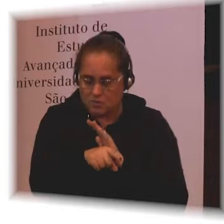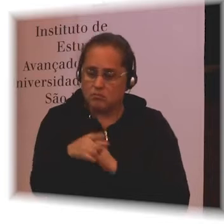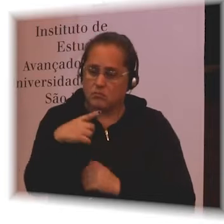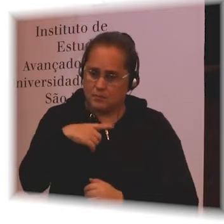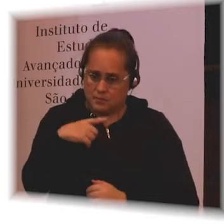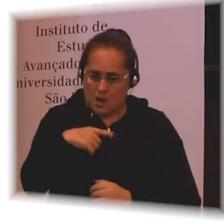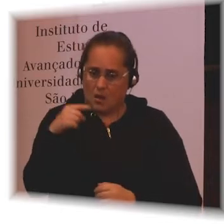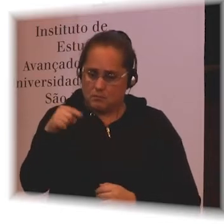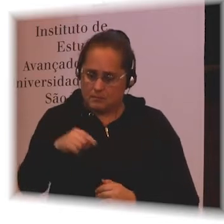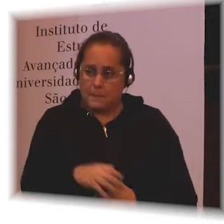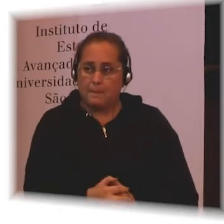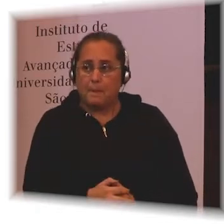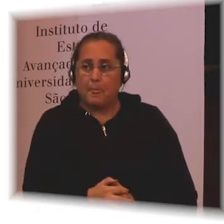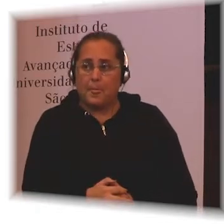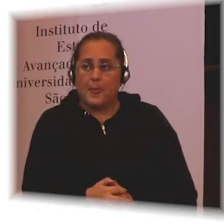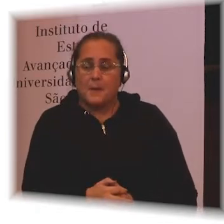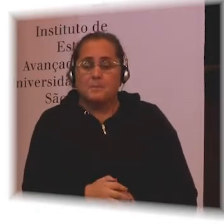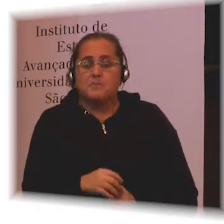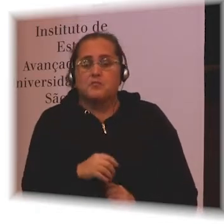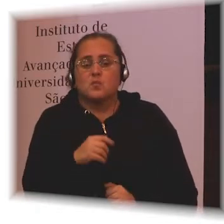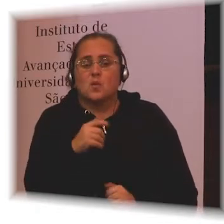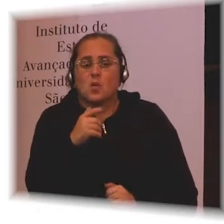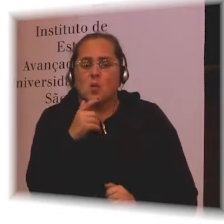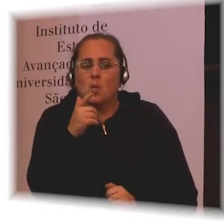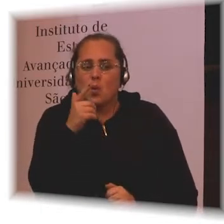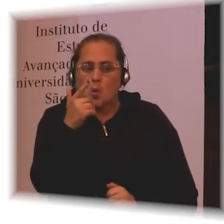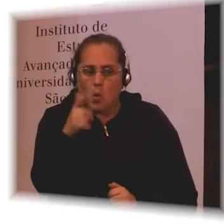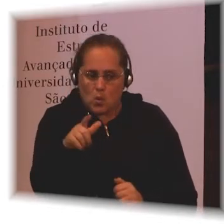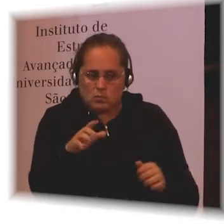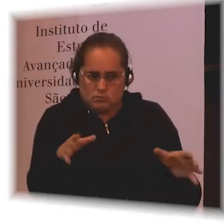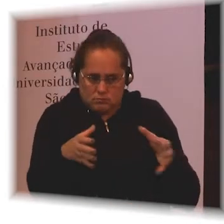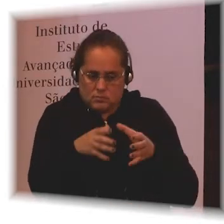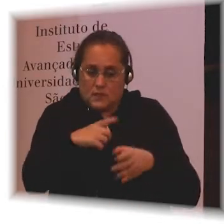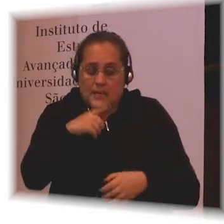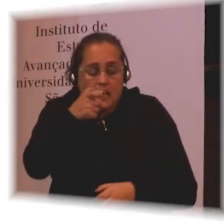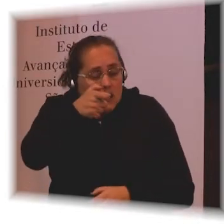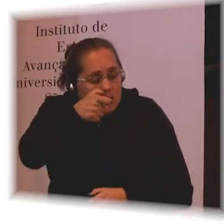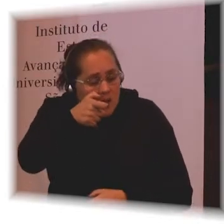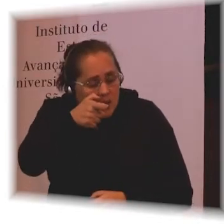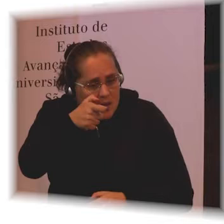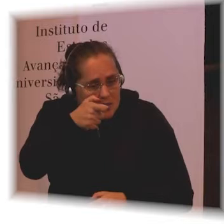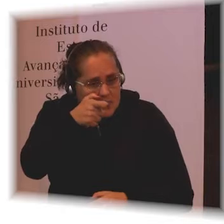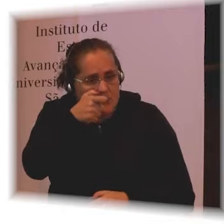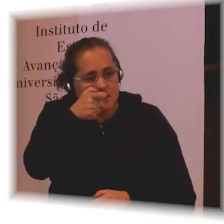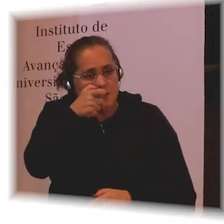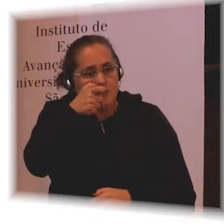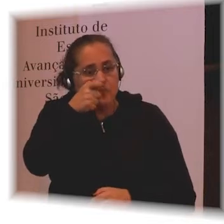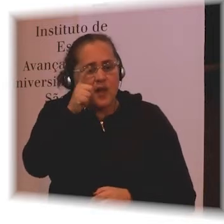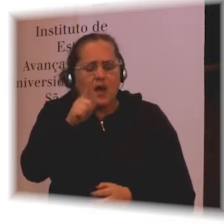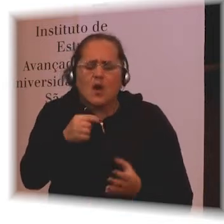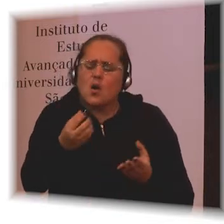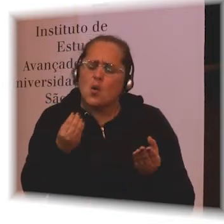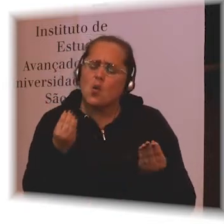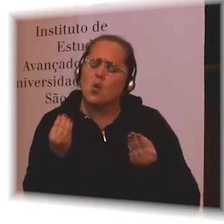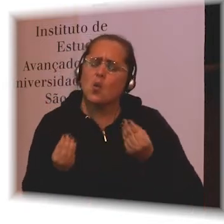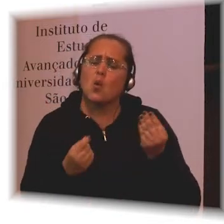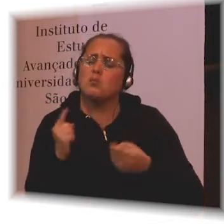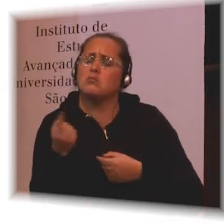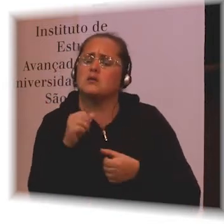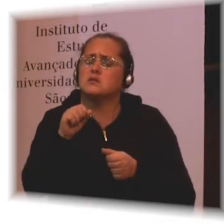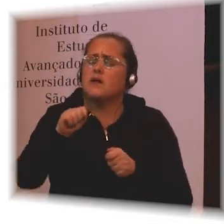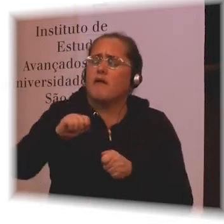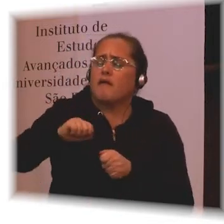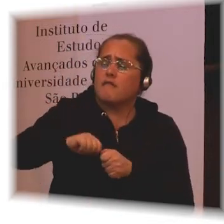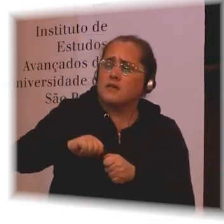So one of the things we are very interested in in our group at the London School of Hygiene is how we measure disability. And I